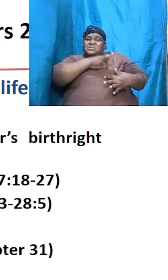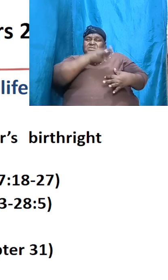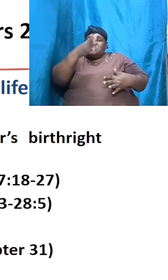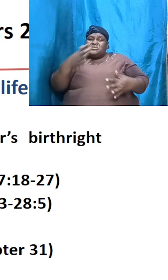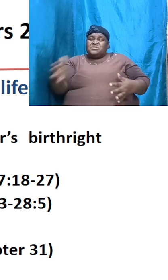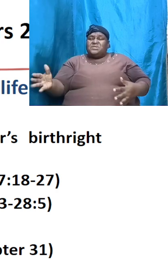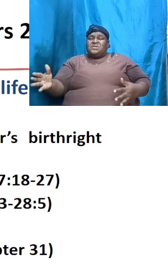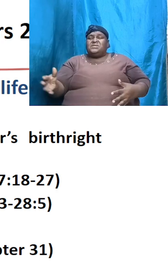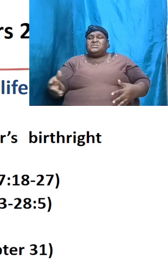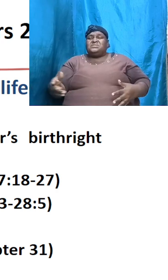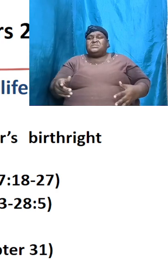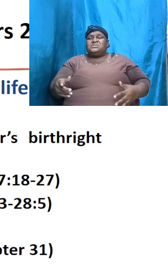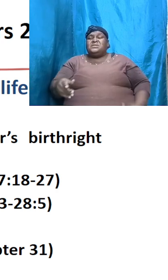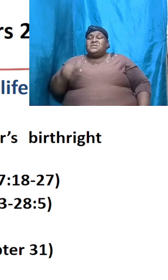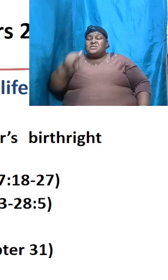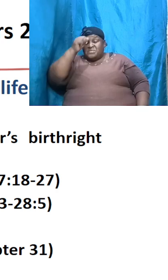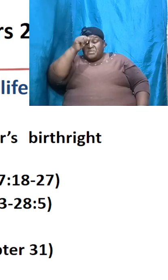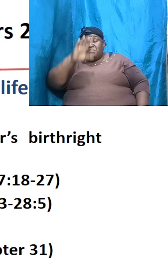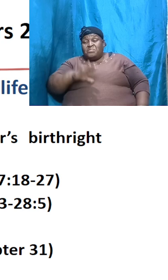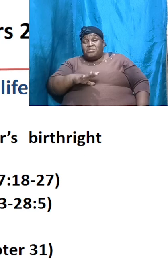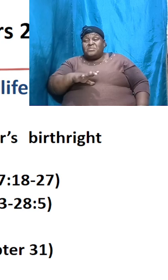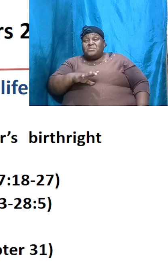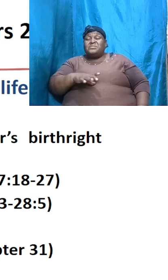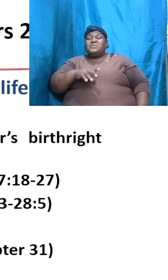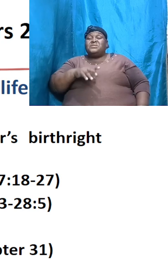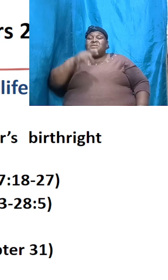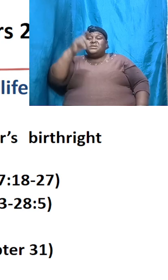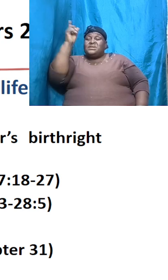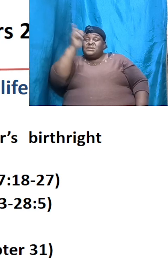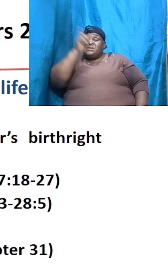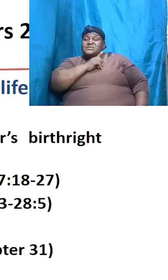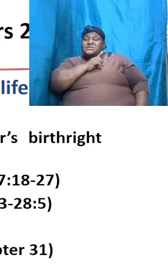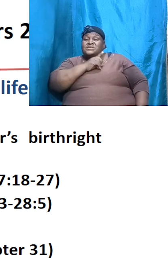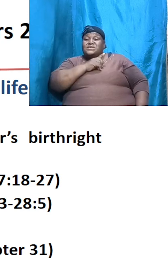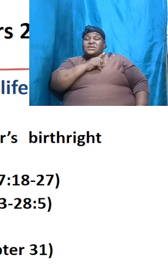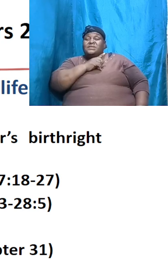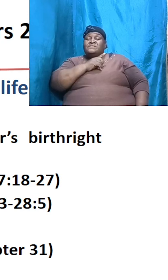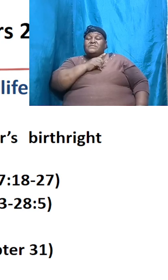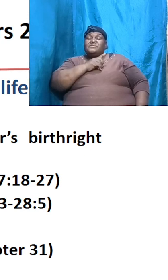man was a deceiver to the extent that him deceive even his own daddy